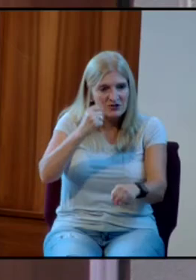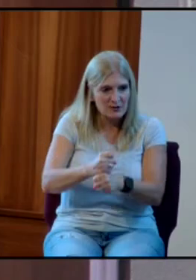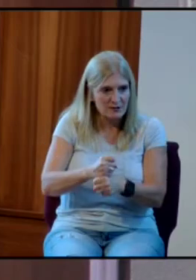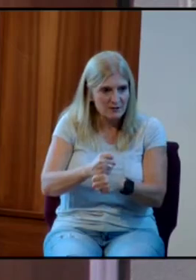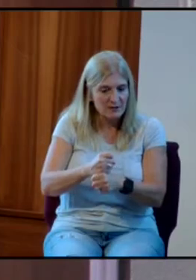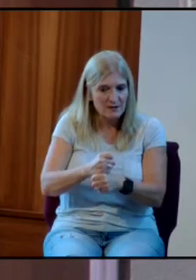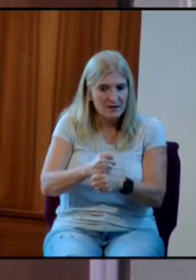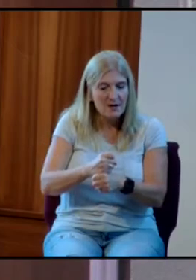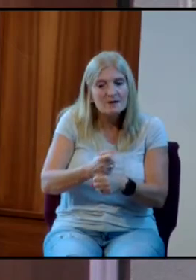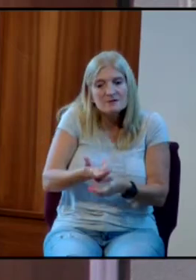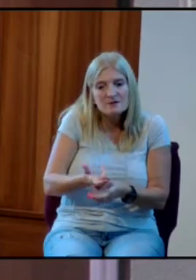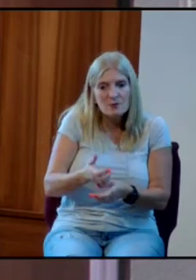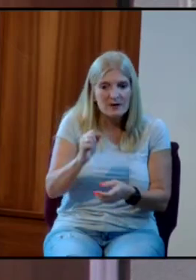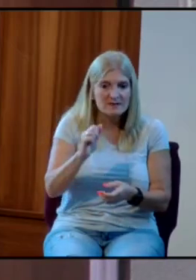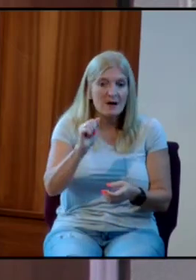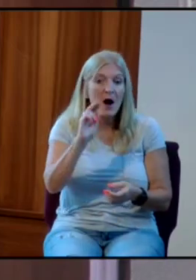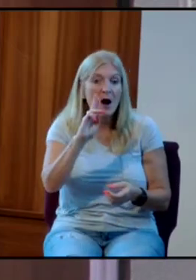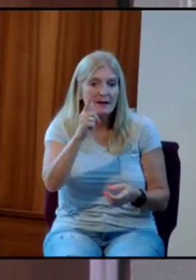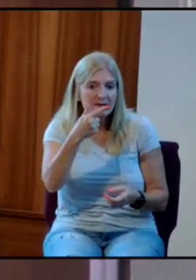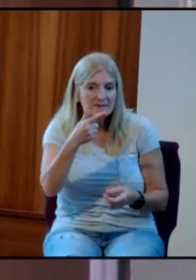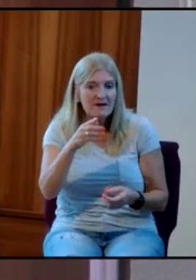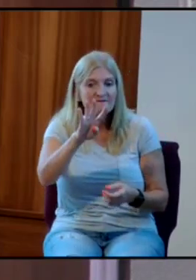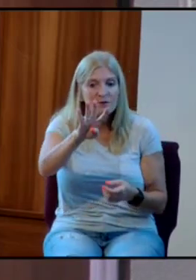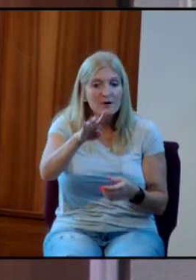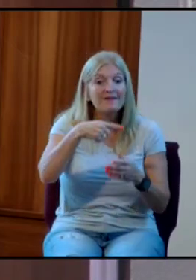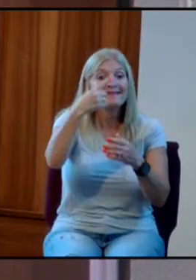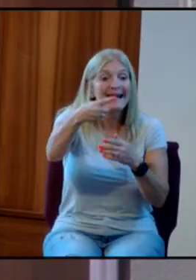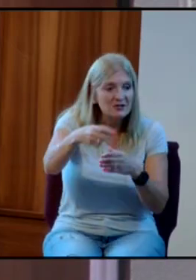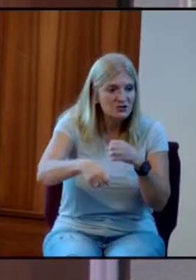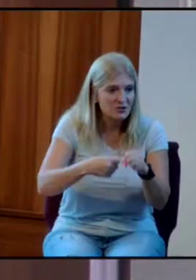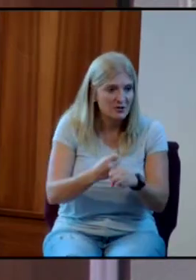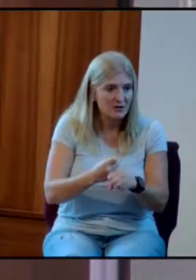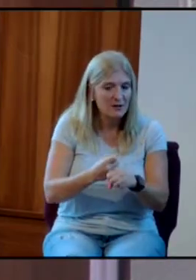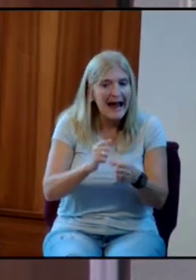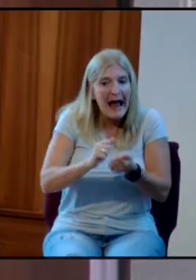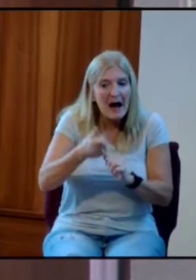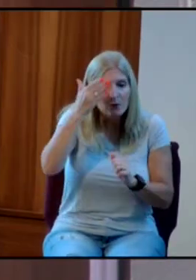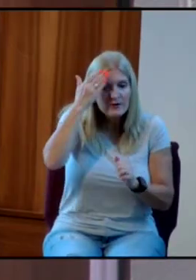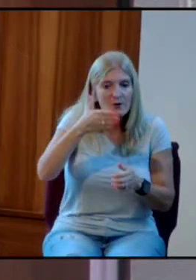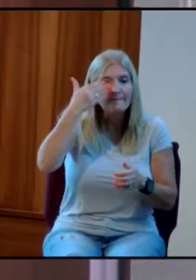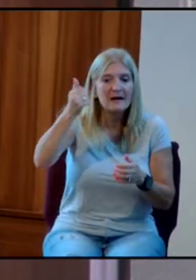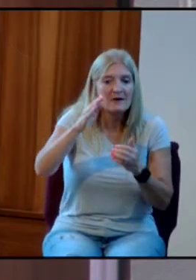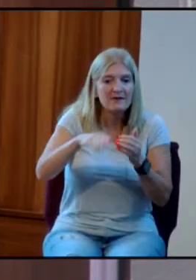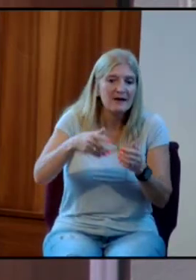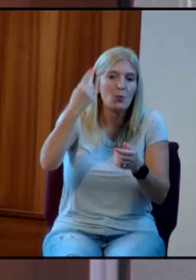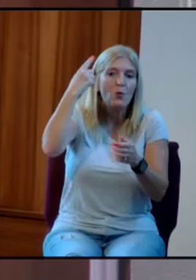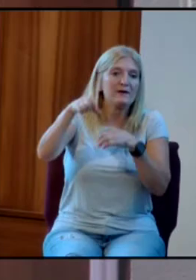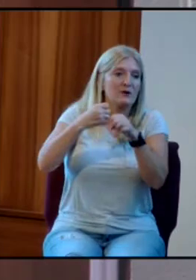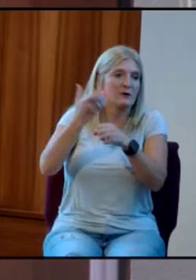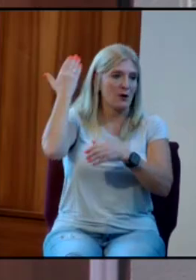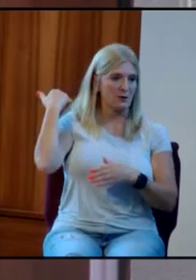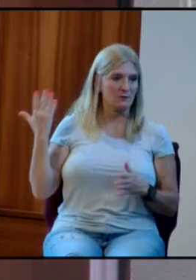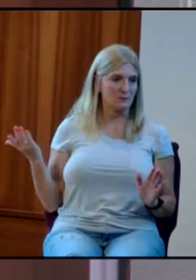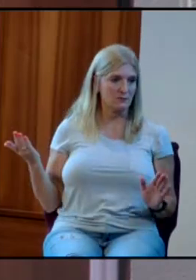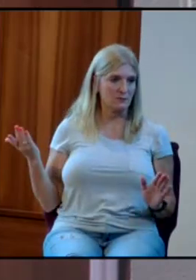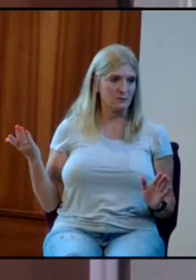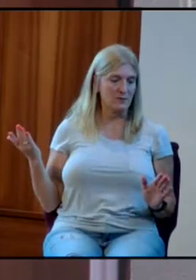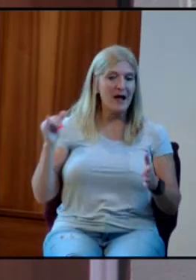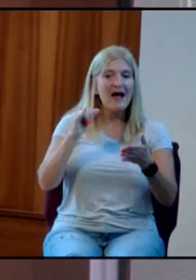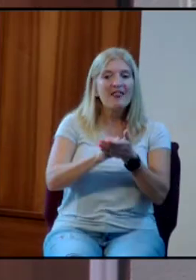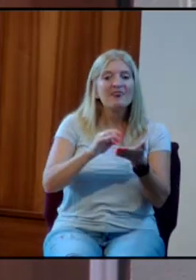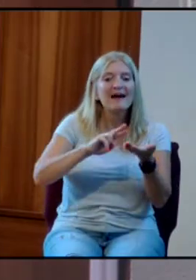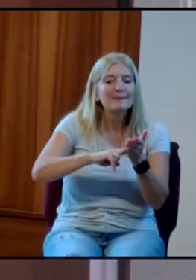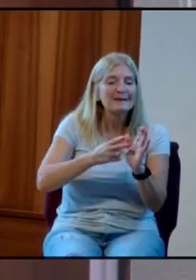when it's August 4th next year, you know God better than you know him now? See, that's seeking the Lord